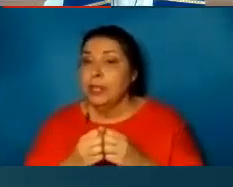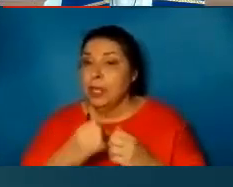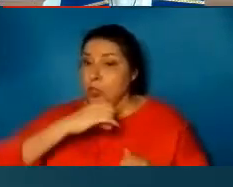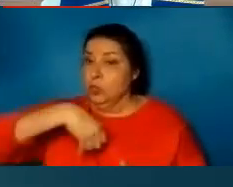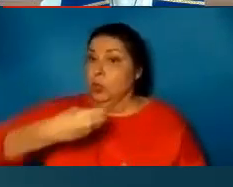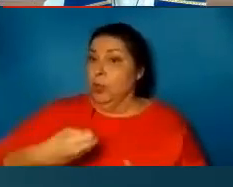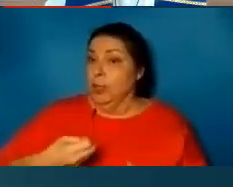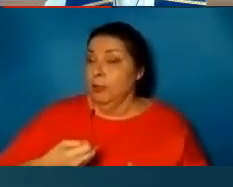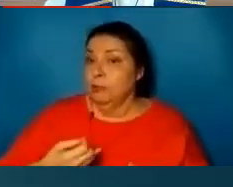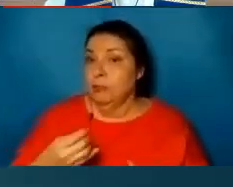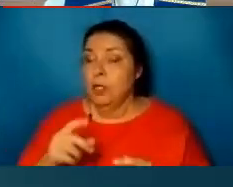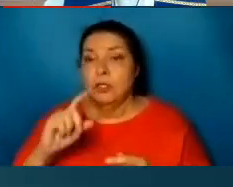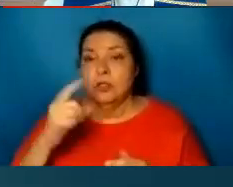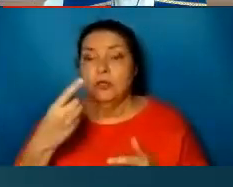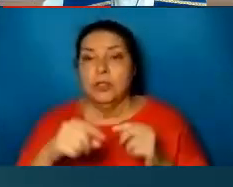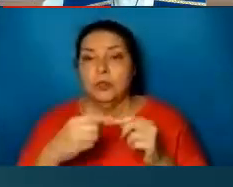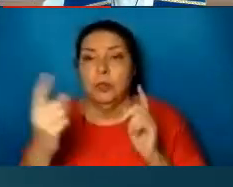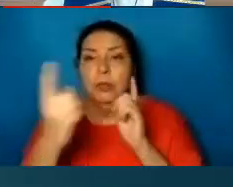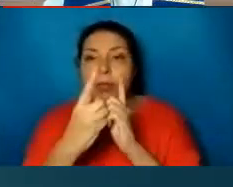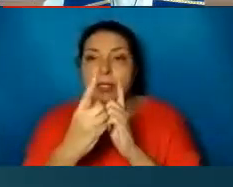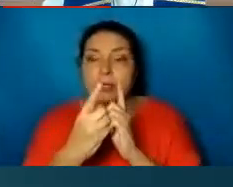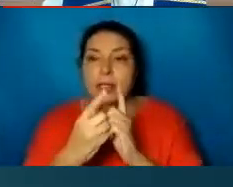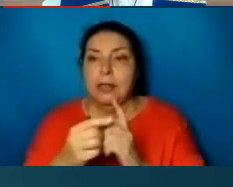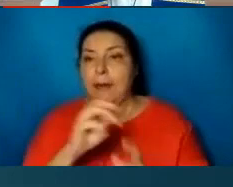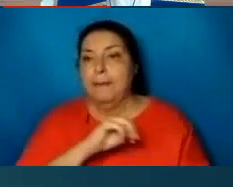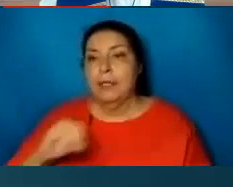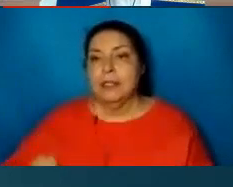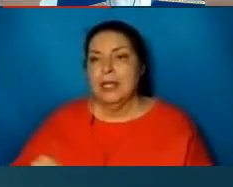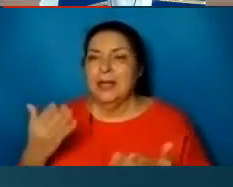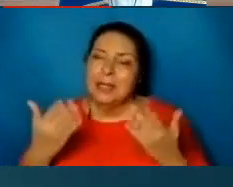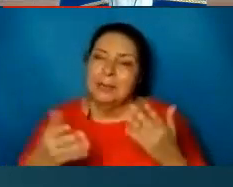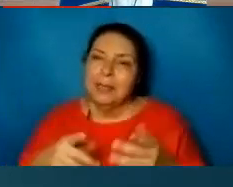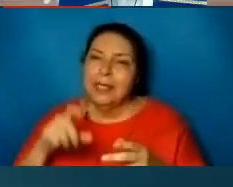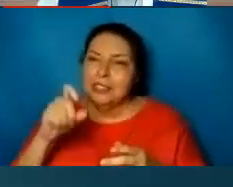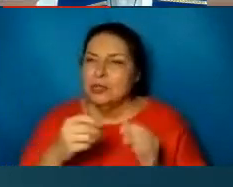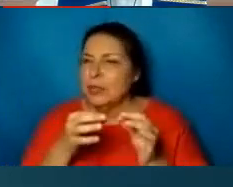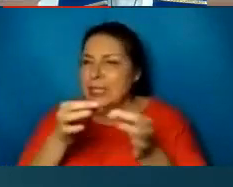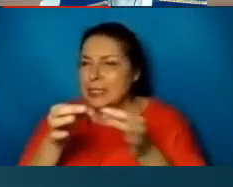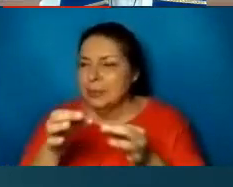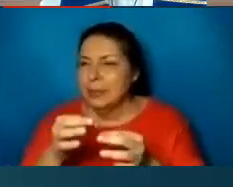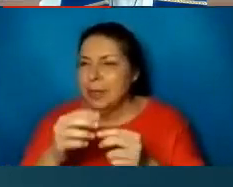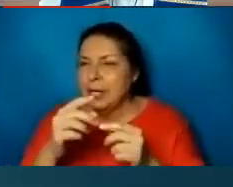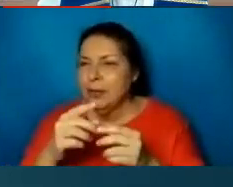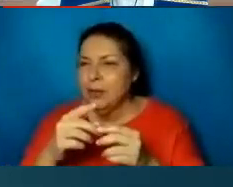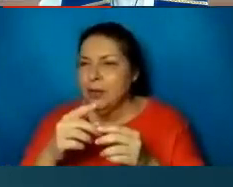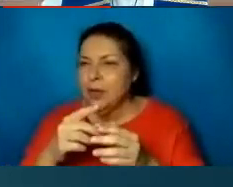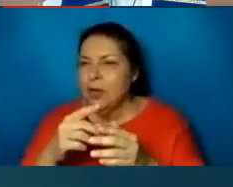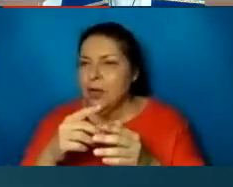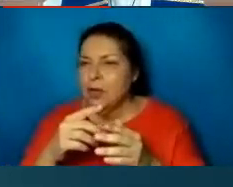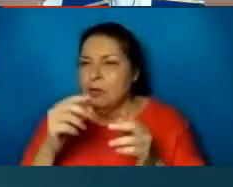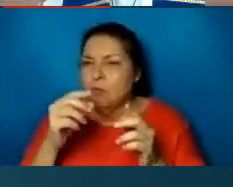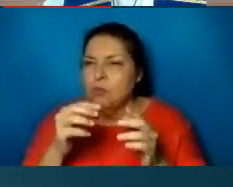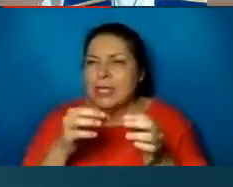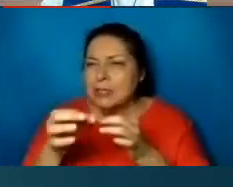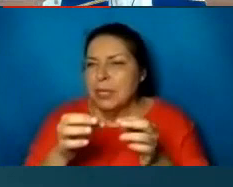First then, when we meet the Messiah, I guess I should explain by what I mean by the word Messiah.